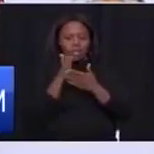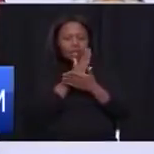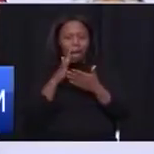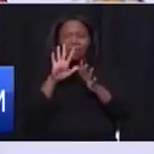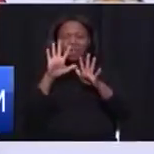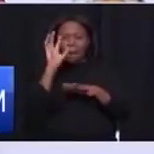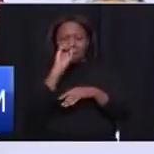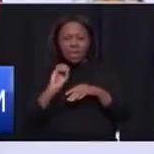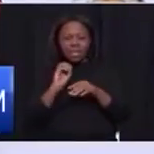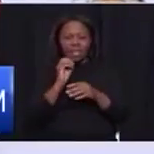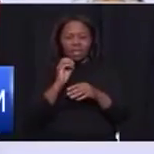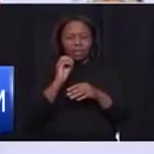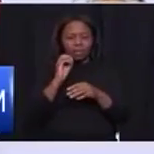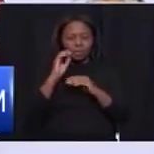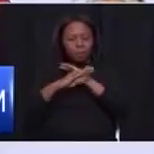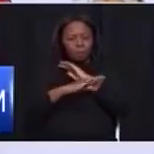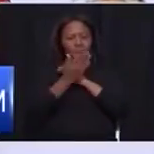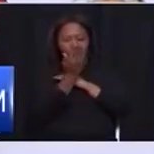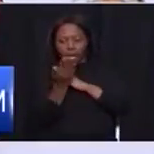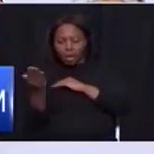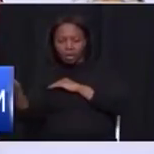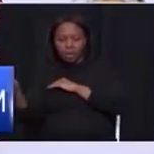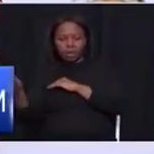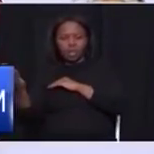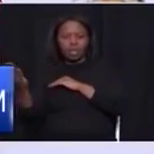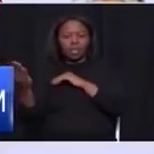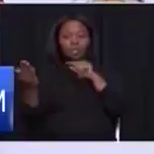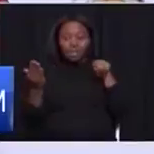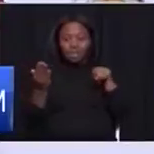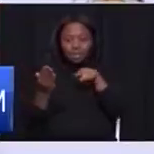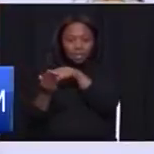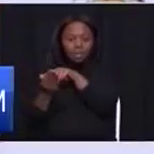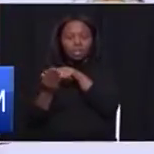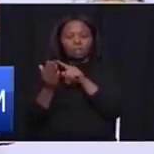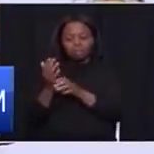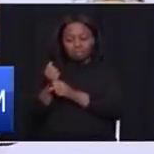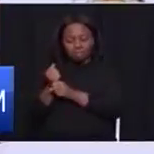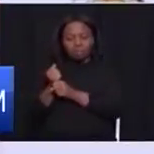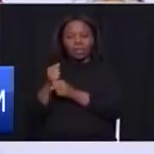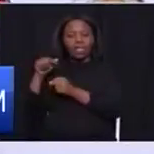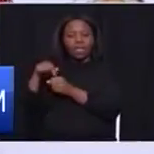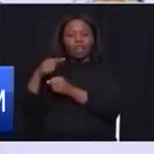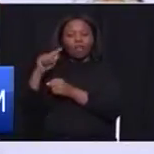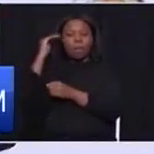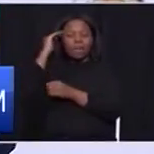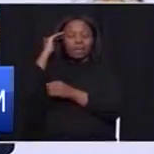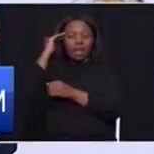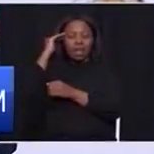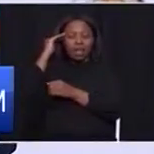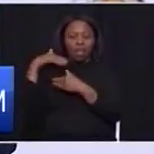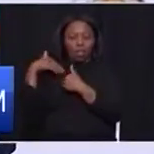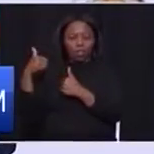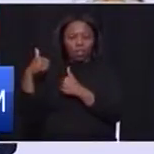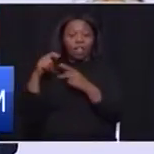the beds in district hospitals will be reserved for mental health care. And in regional